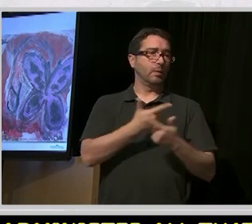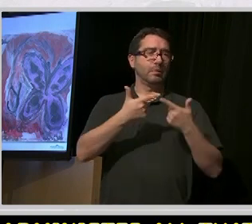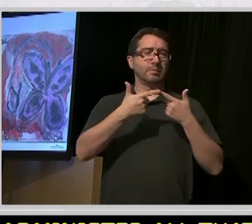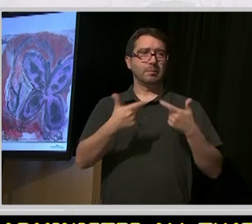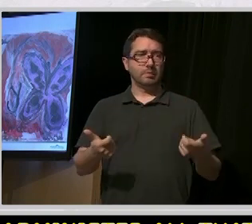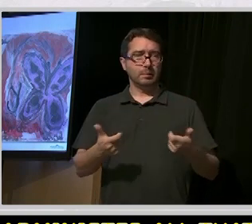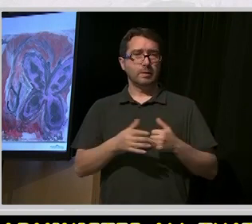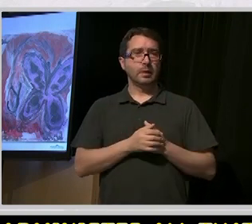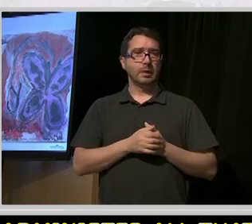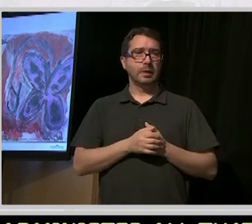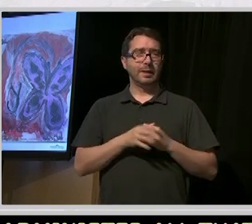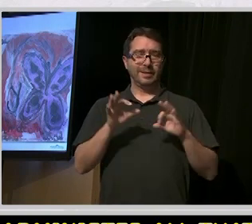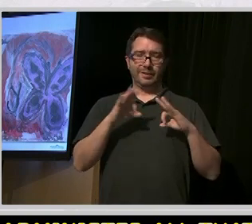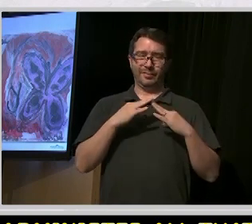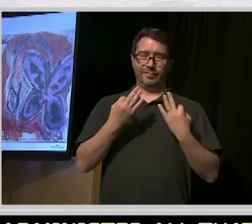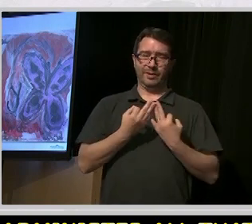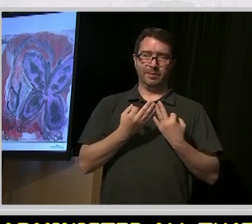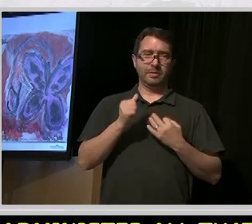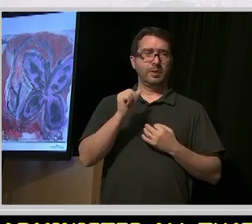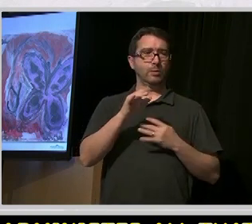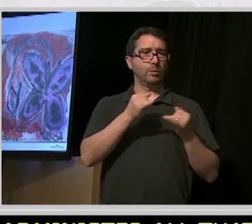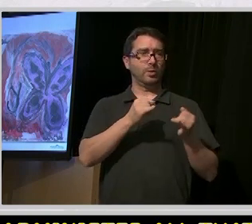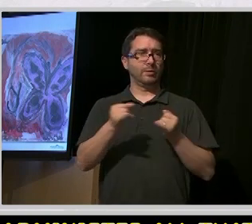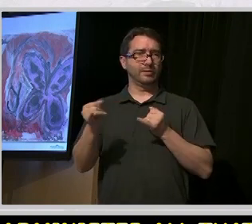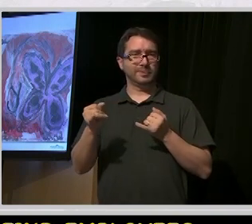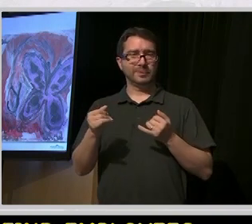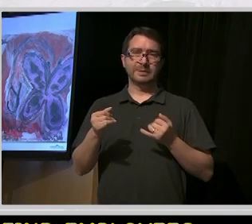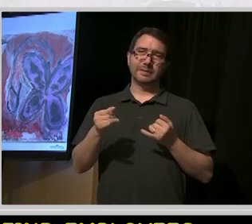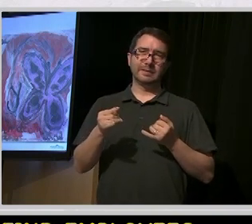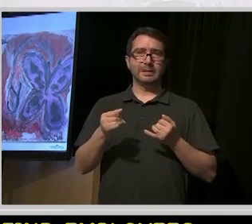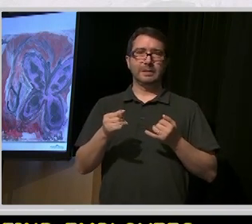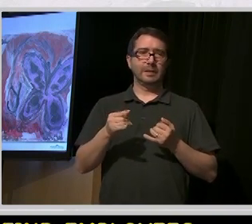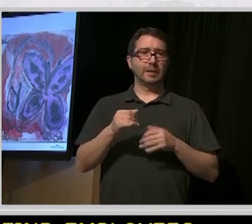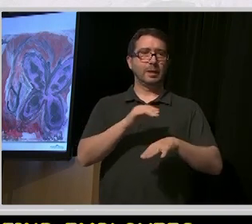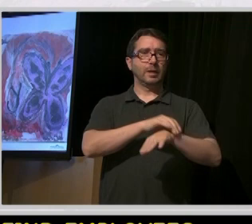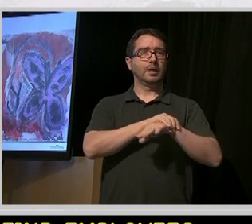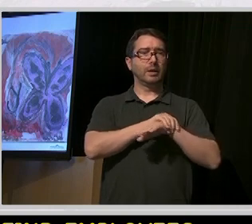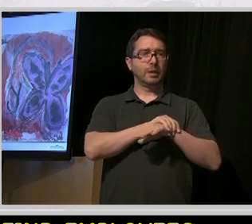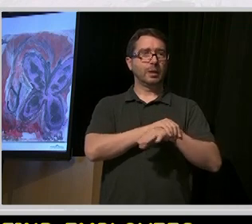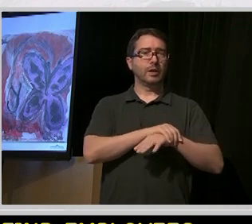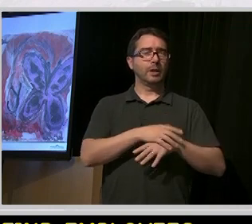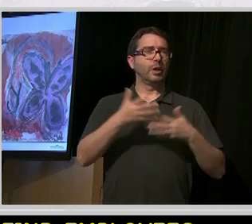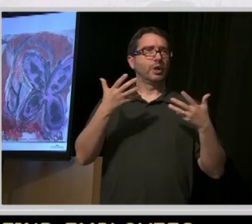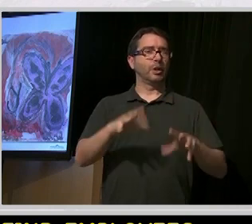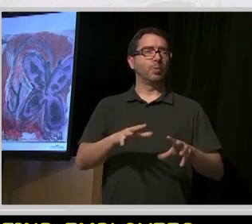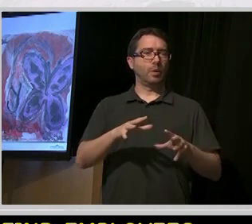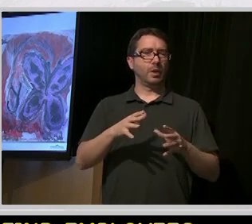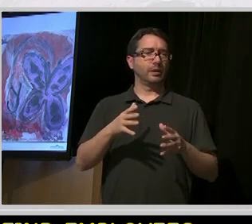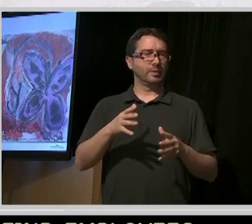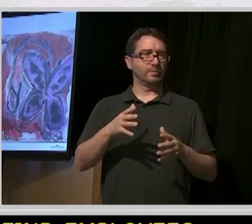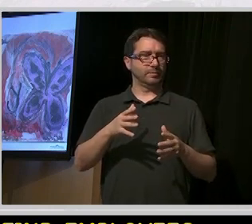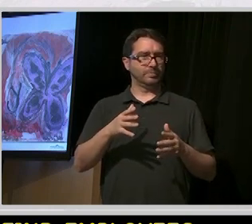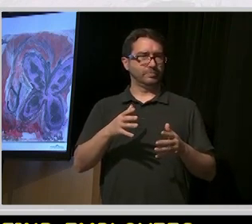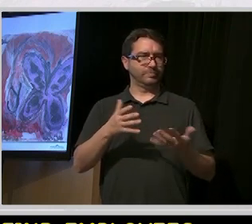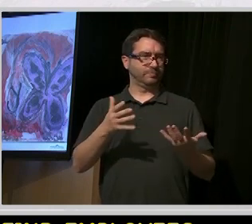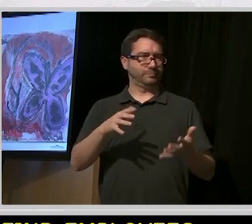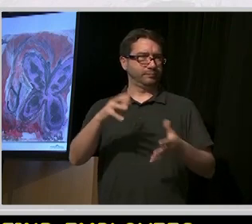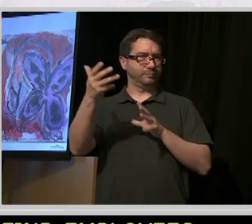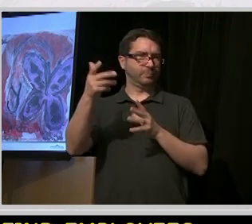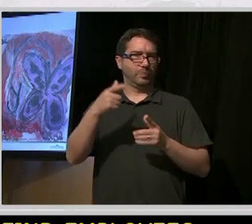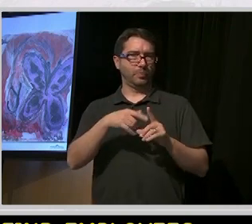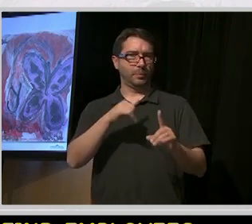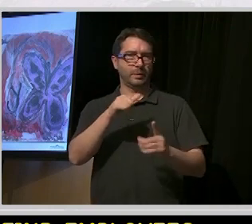individual, you really don't want to be, the Brits would say, you don't want to be arsed with it. You know, so we